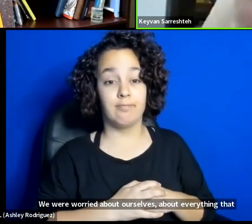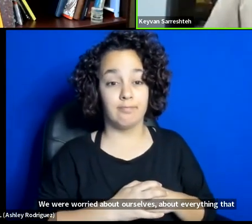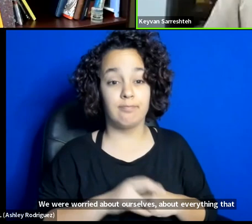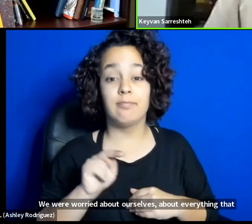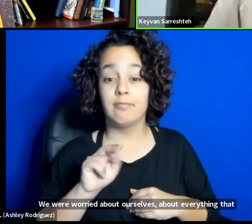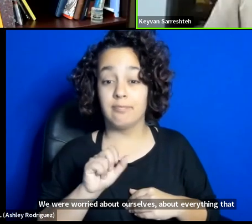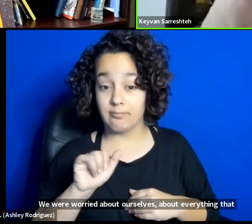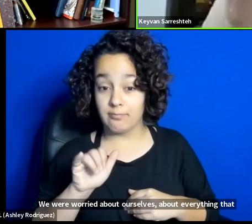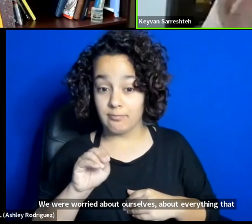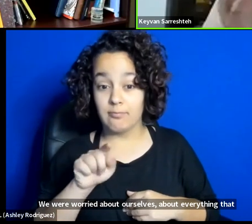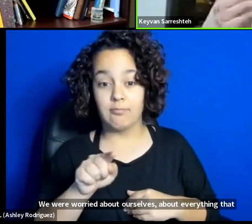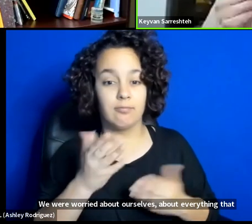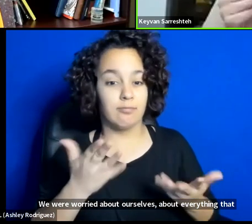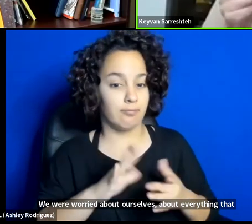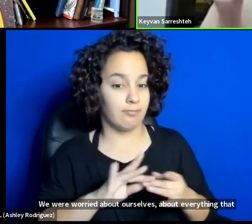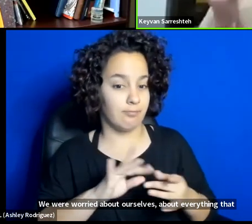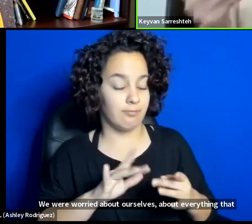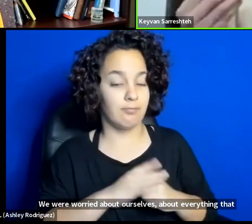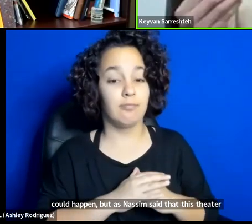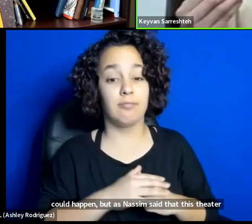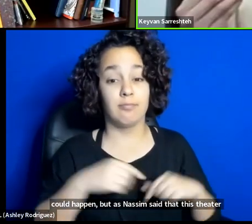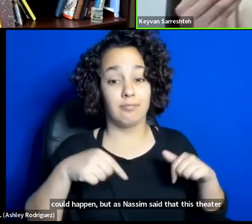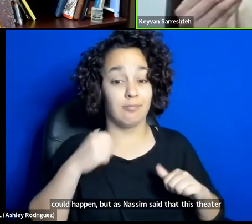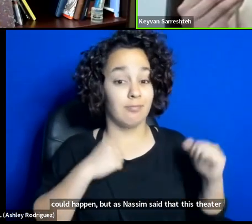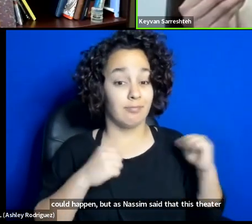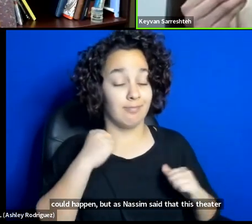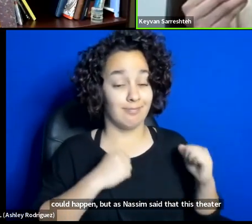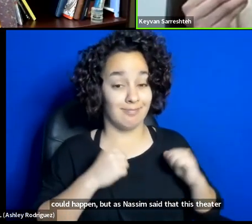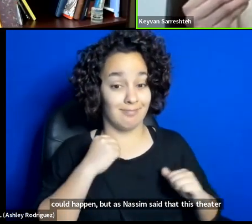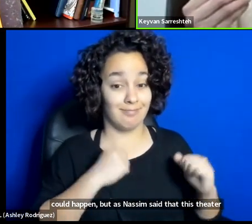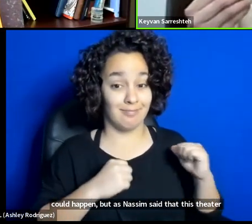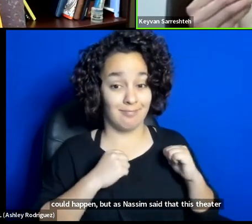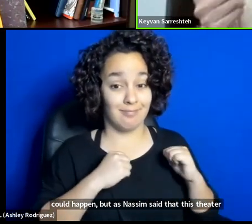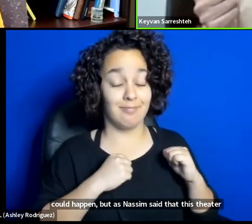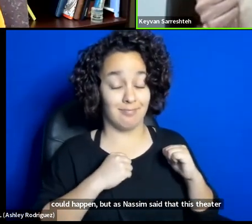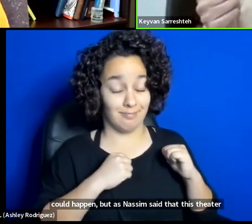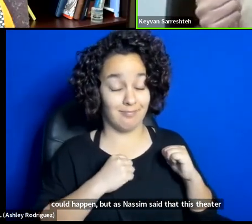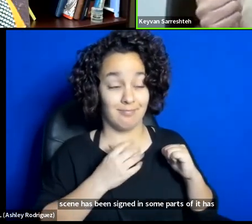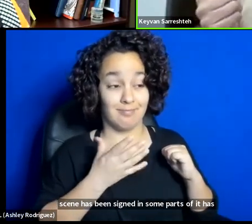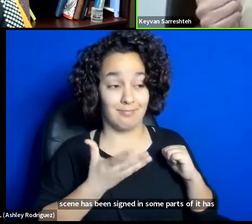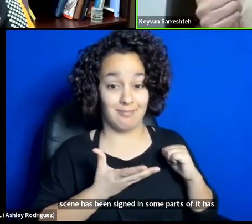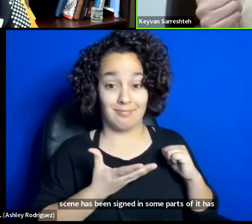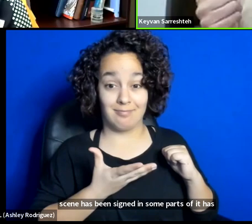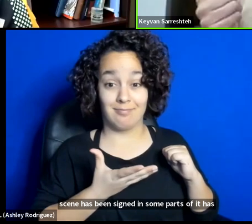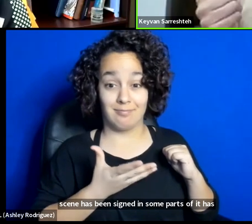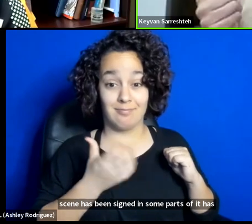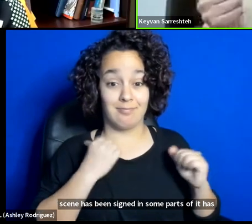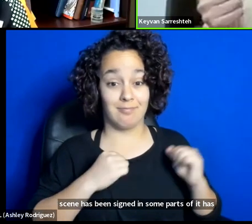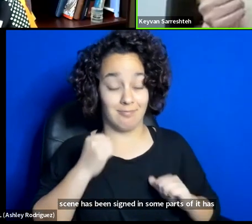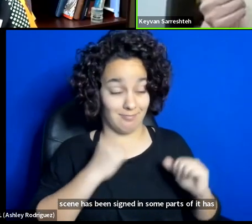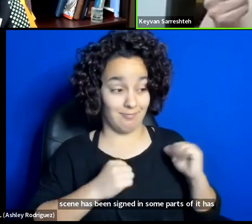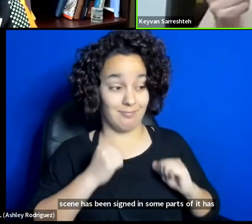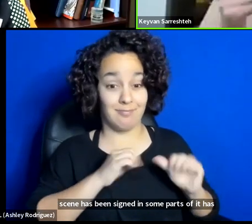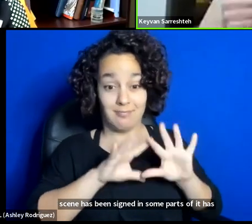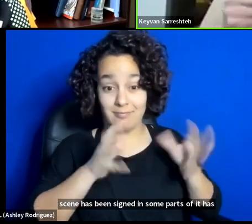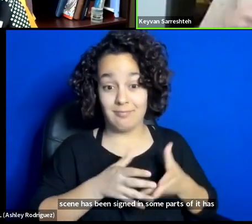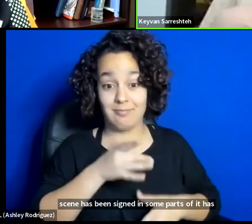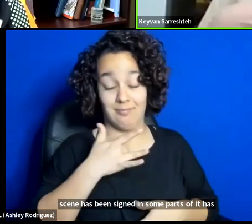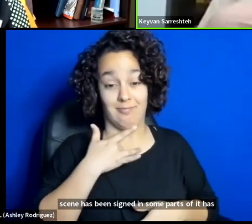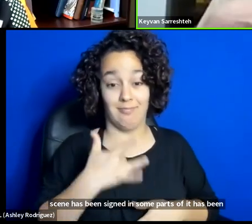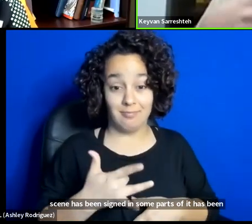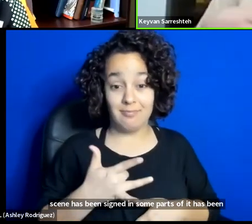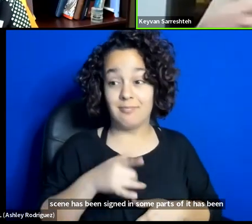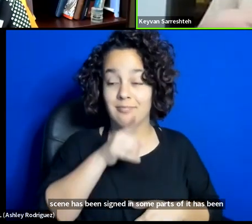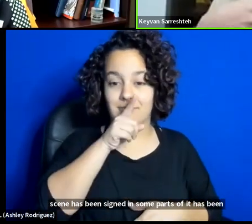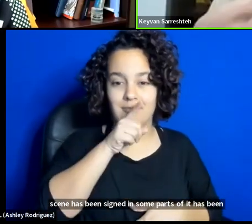this theater scene has been some, some parts of it has been ahead of the social change. We were